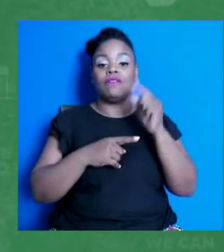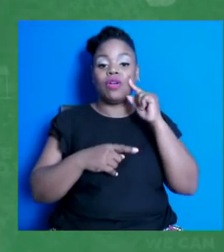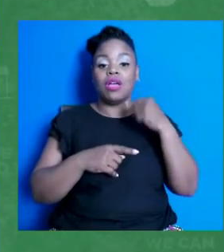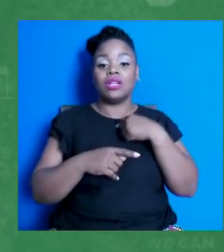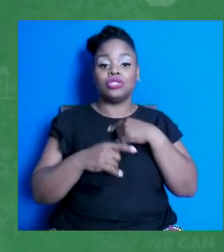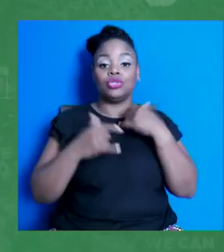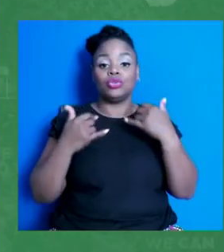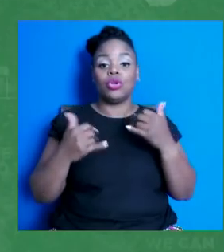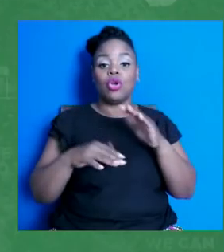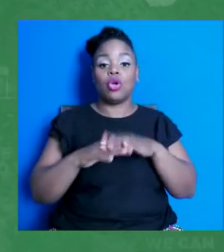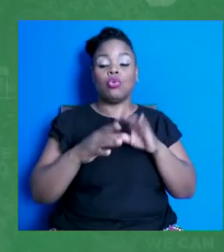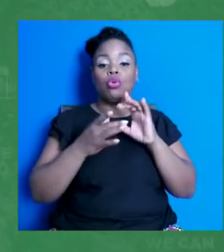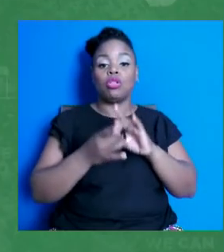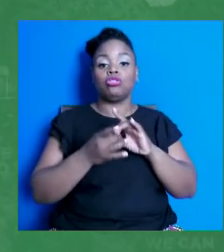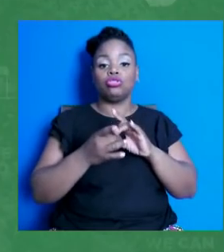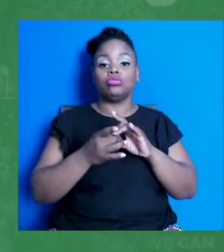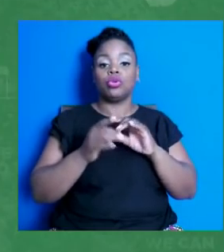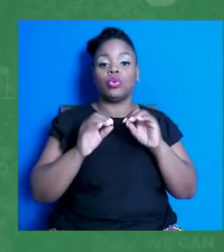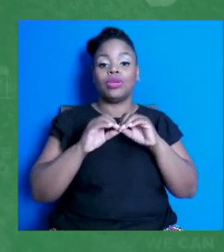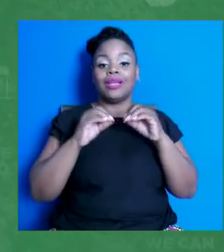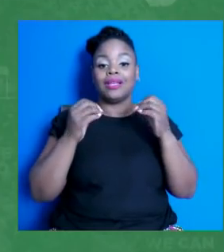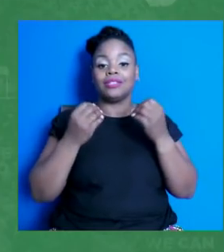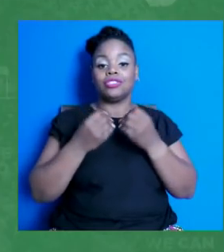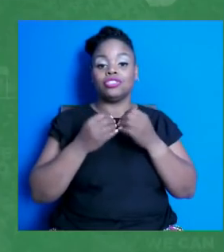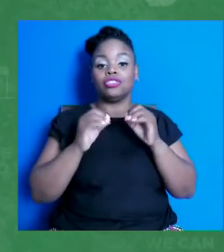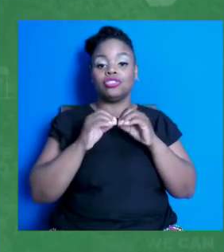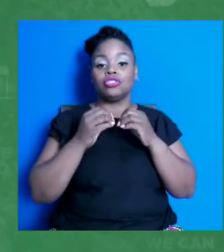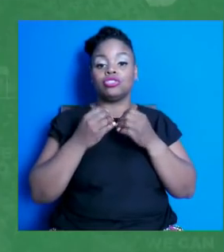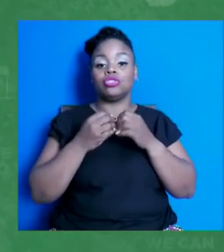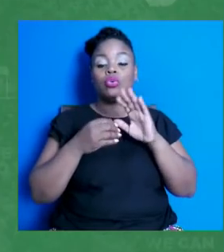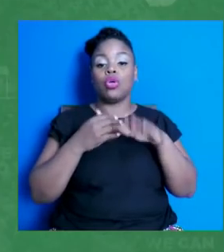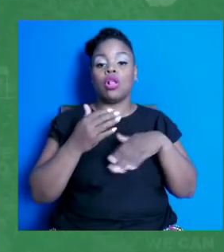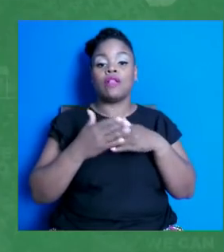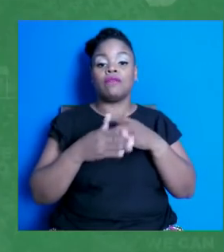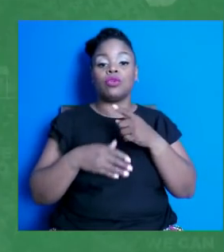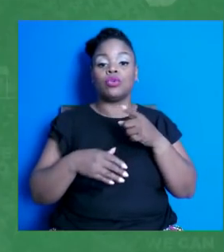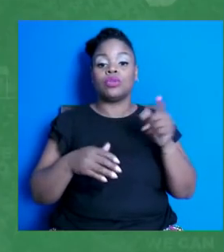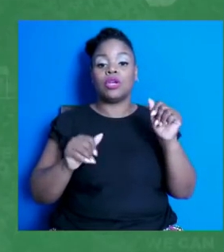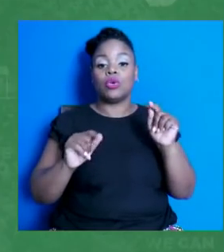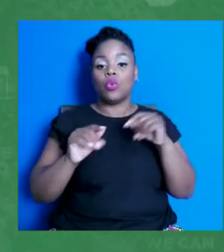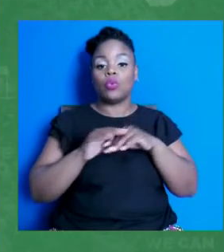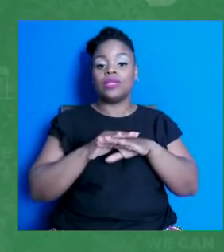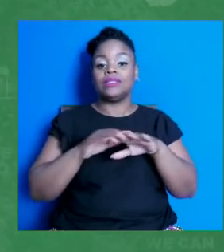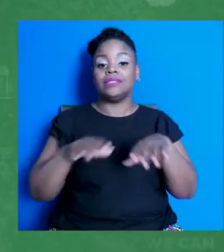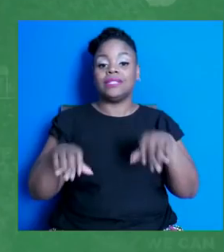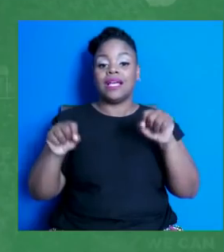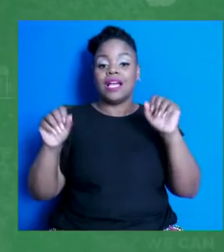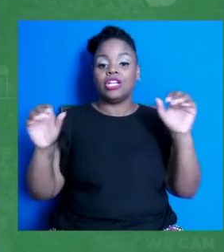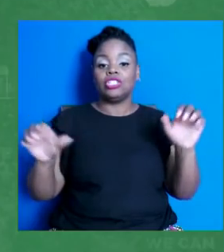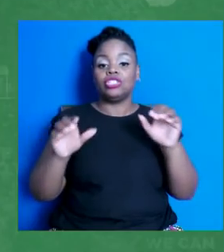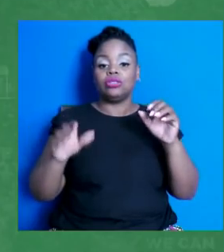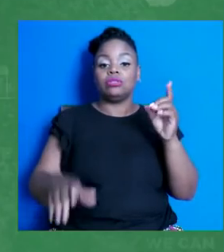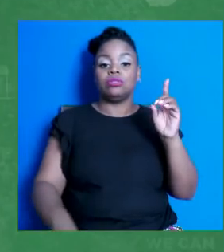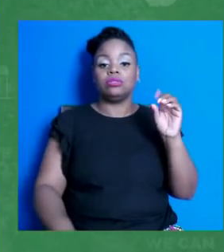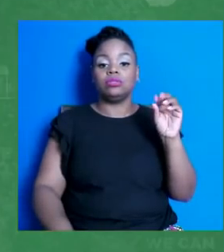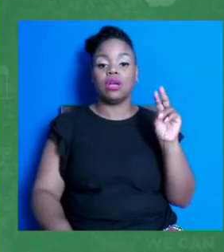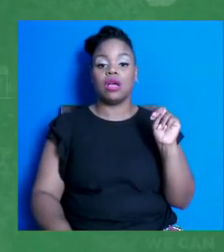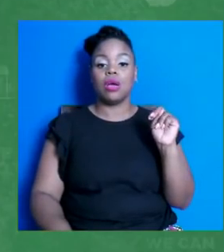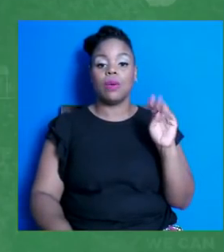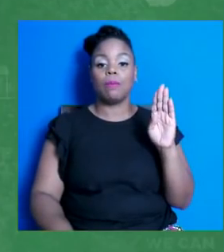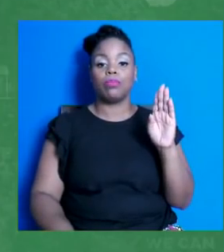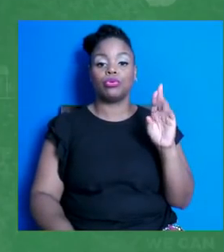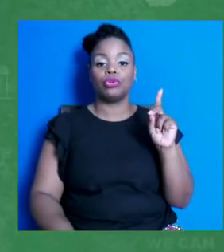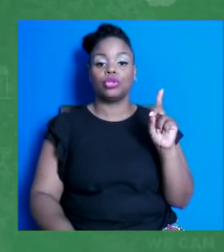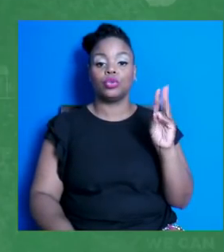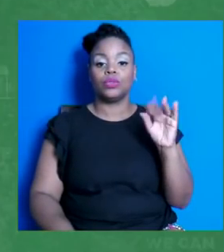all who are watching can go out and take action. Don Boudwin and Ariel Vassar will join us from Made to